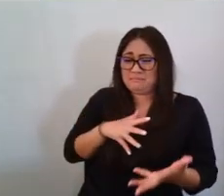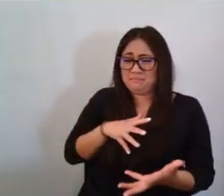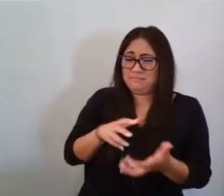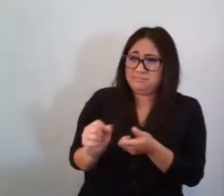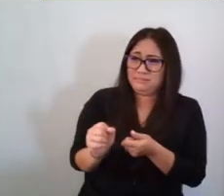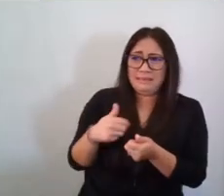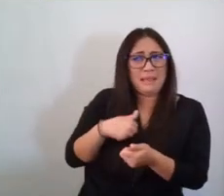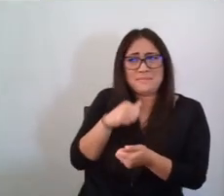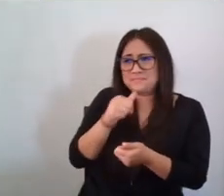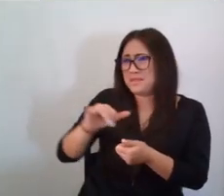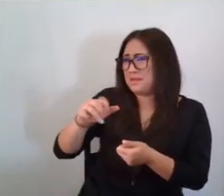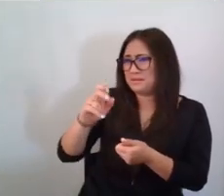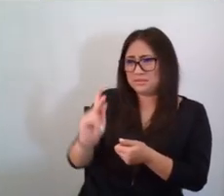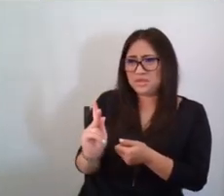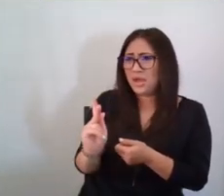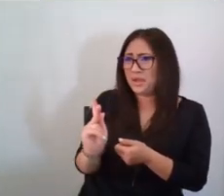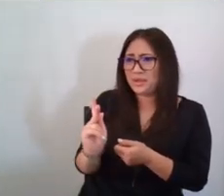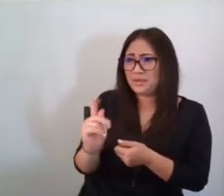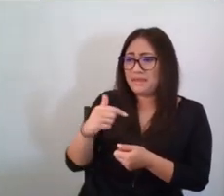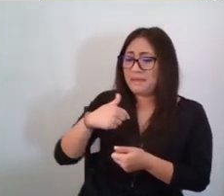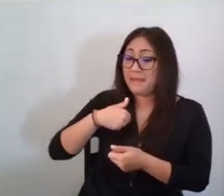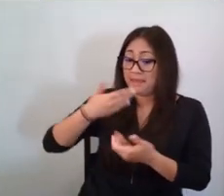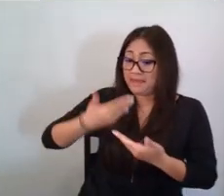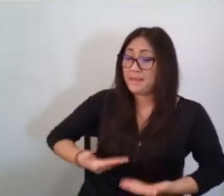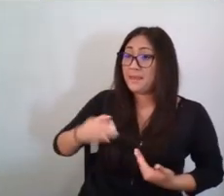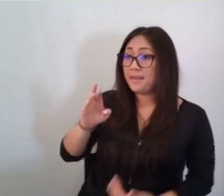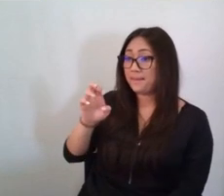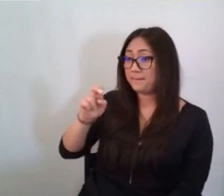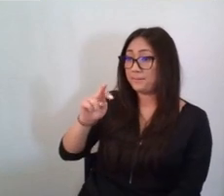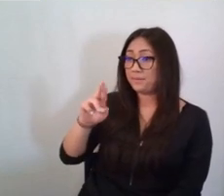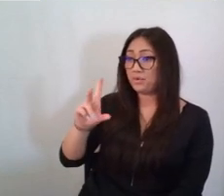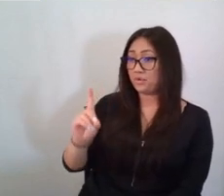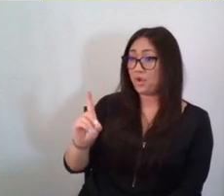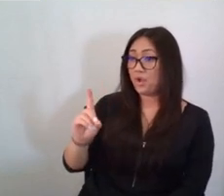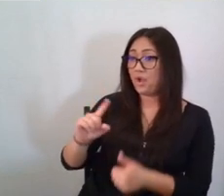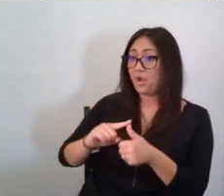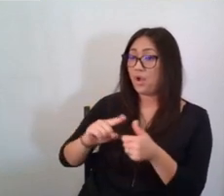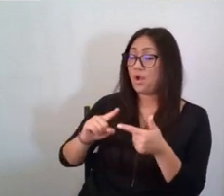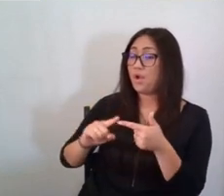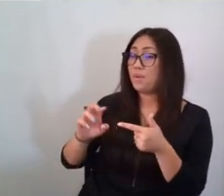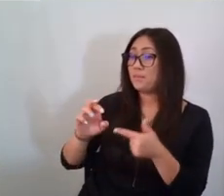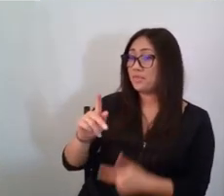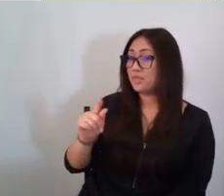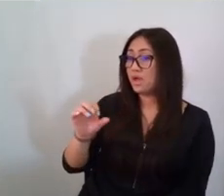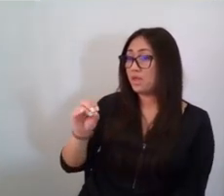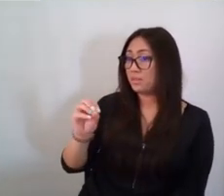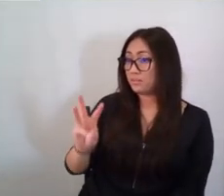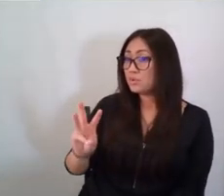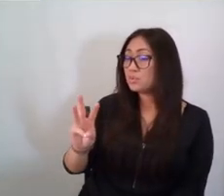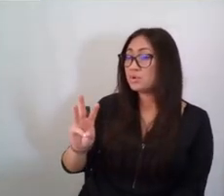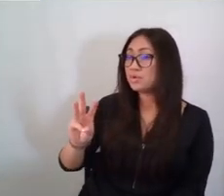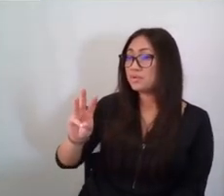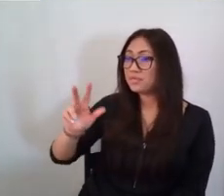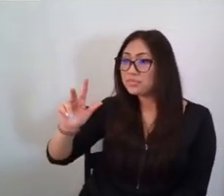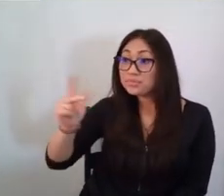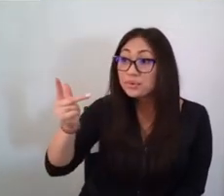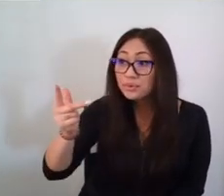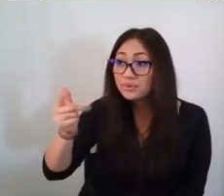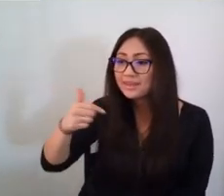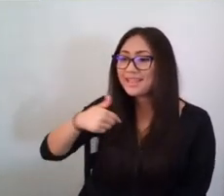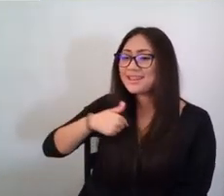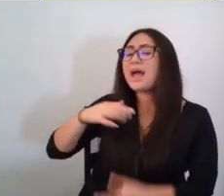junk. I am Bernard Bartholomew Omnibus III, and I am made from